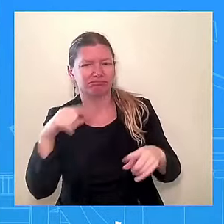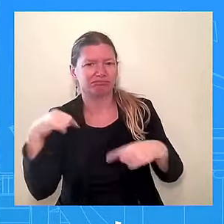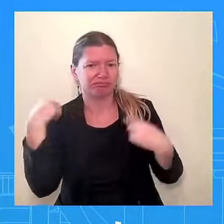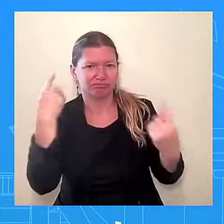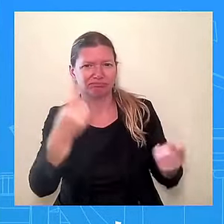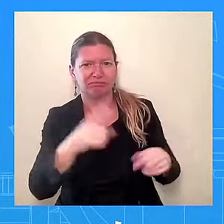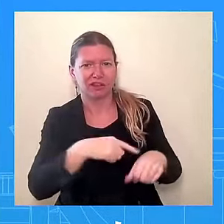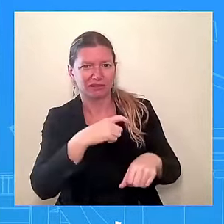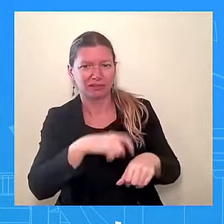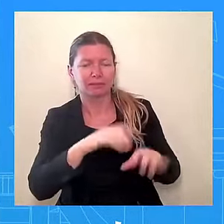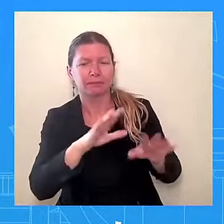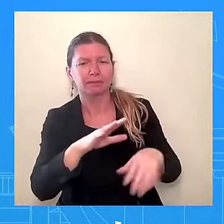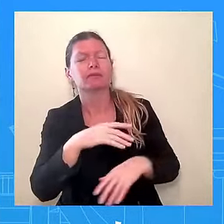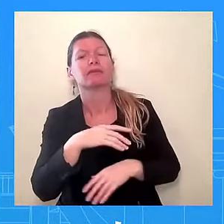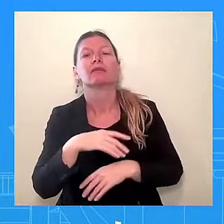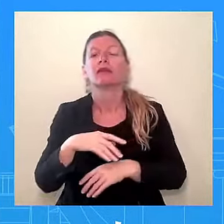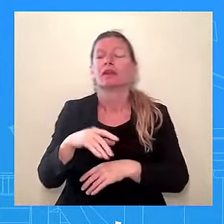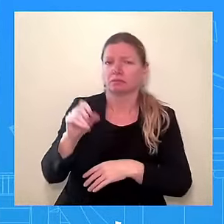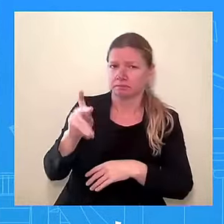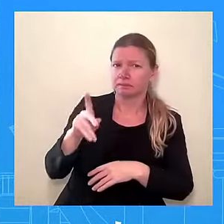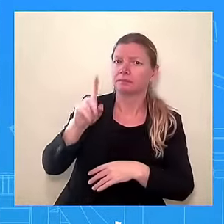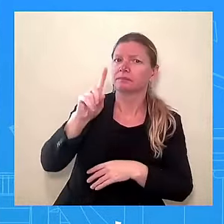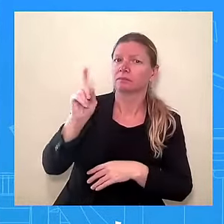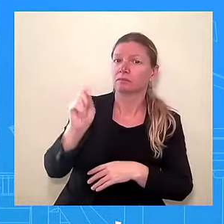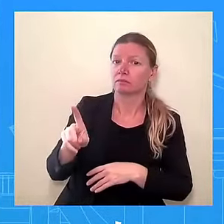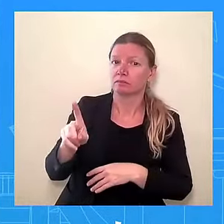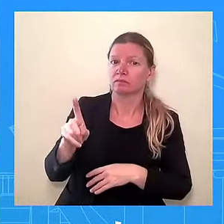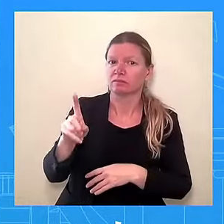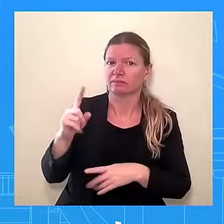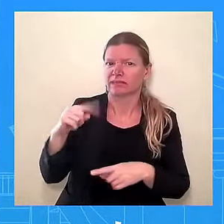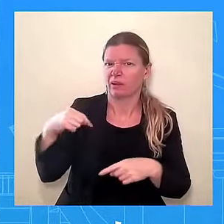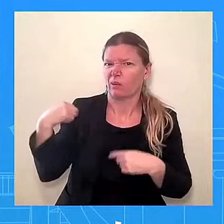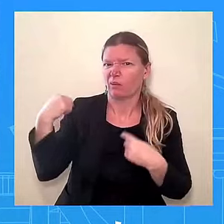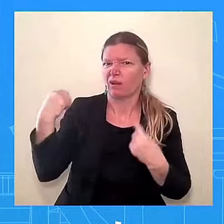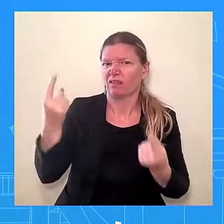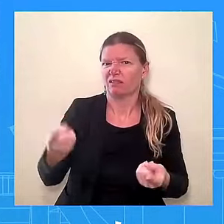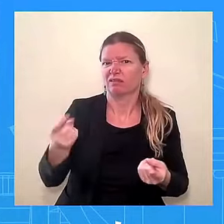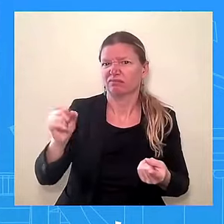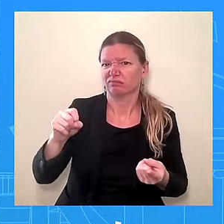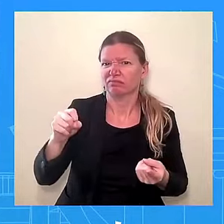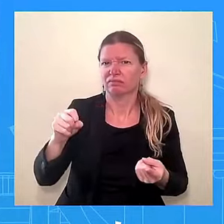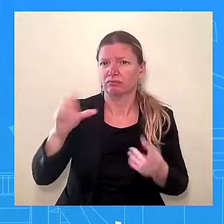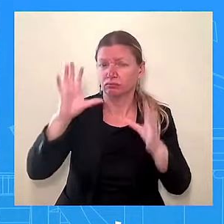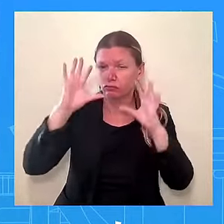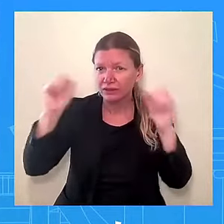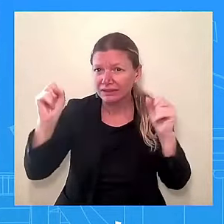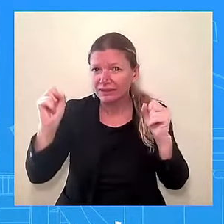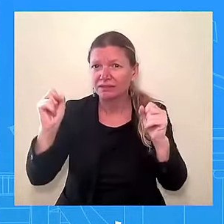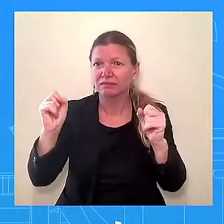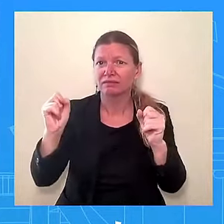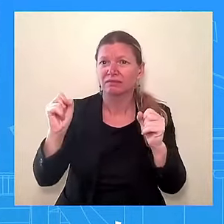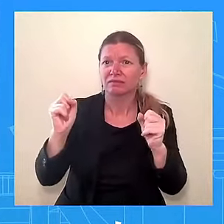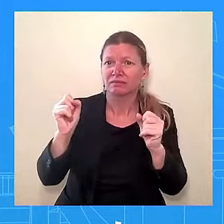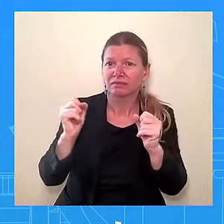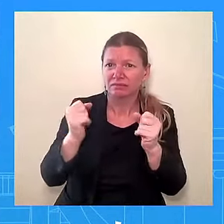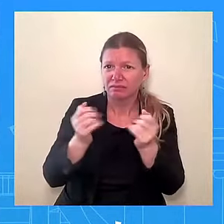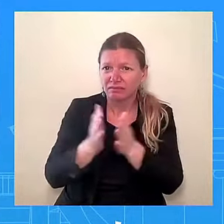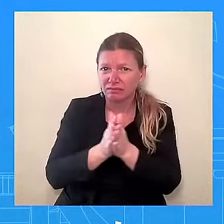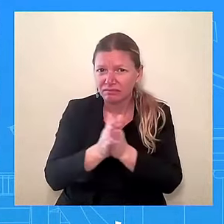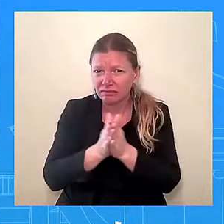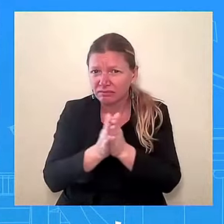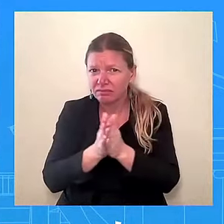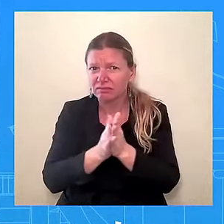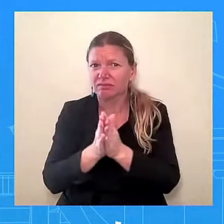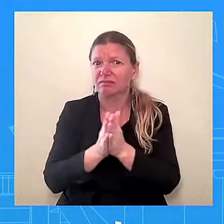strong initial enthusiasm that Democratic voters are showing for Kamala Harris' candidacy? She had a rally in Atlanta last night with over 10